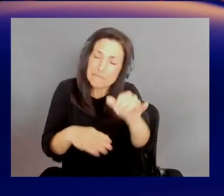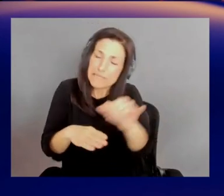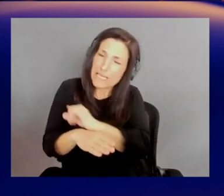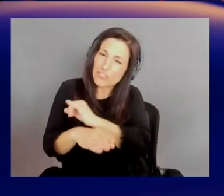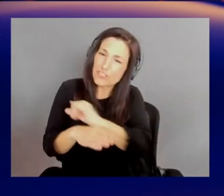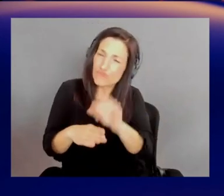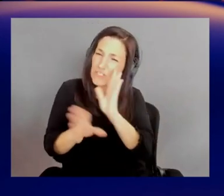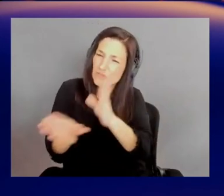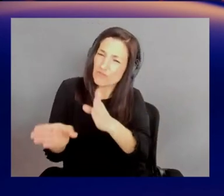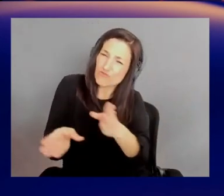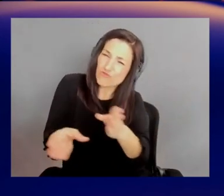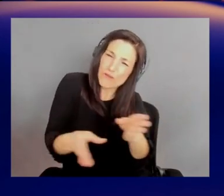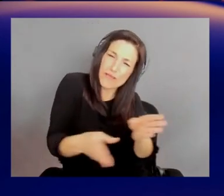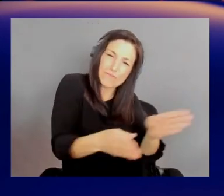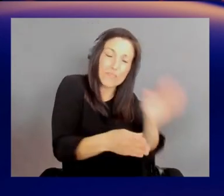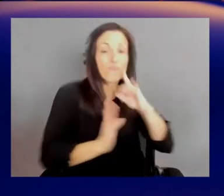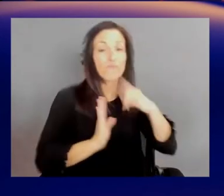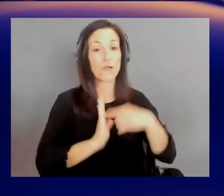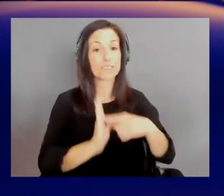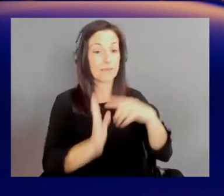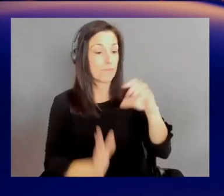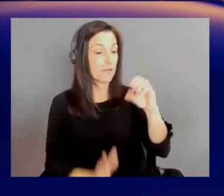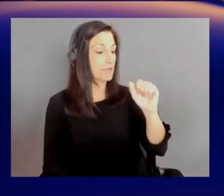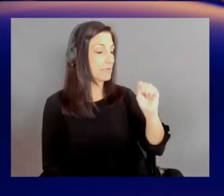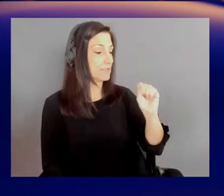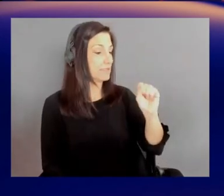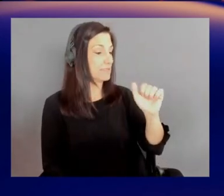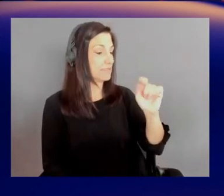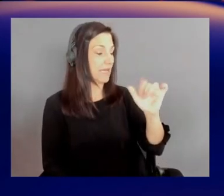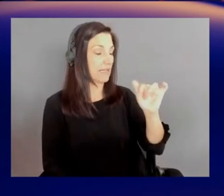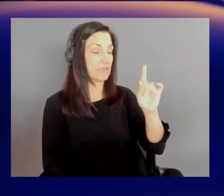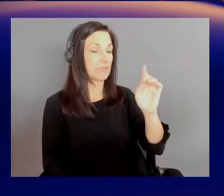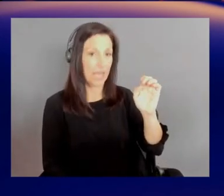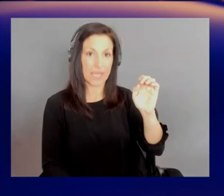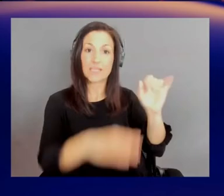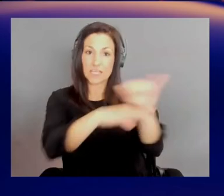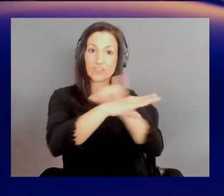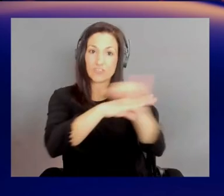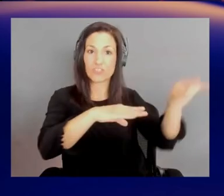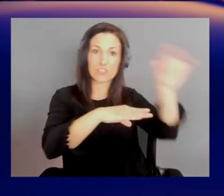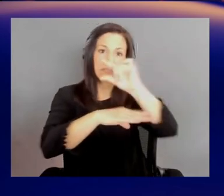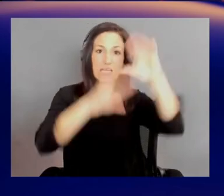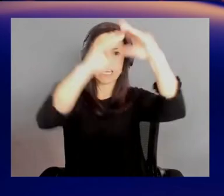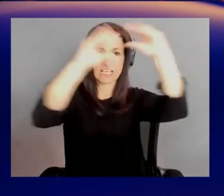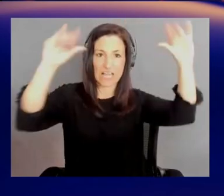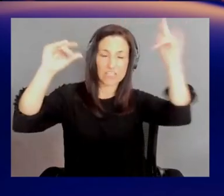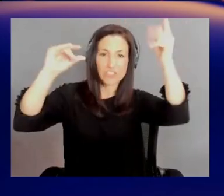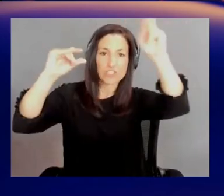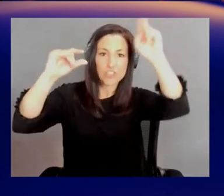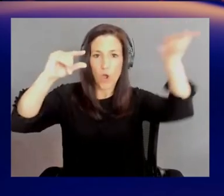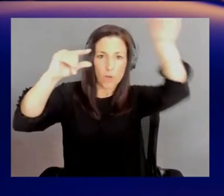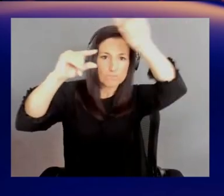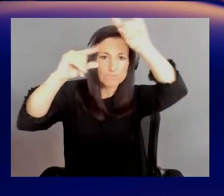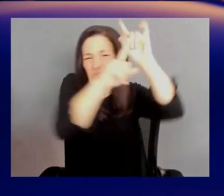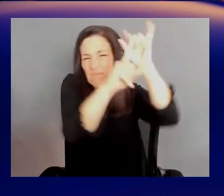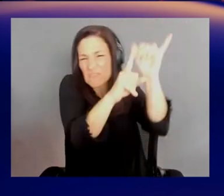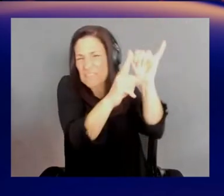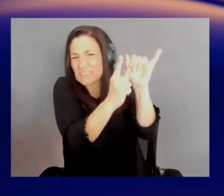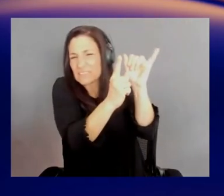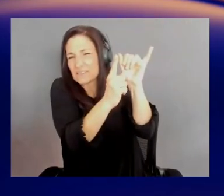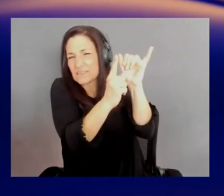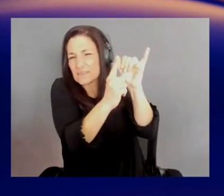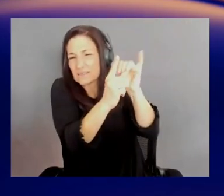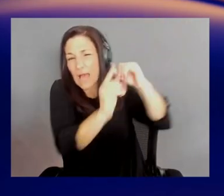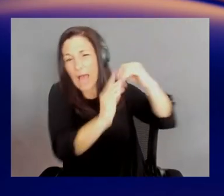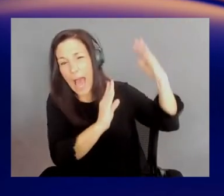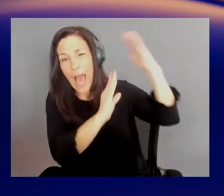in satellite imagery, the cloud optimized geotip has become kind of an accepted and very optimal data type and format to